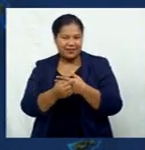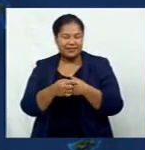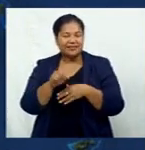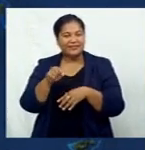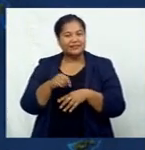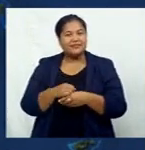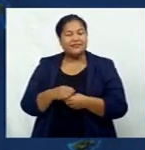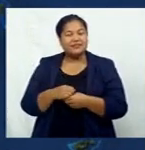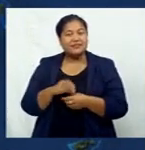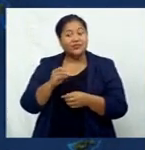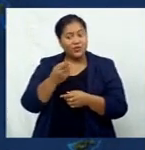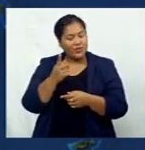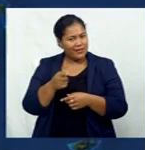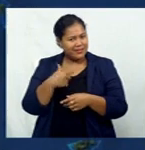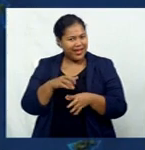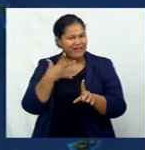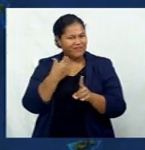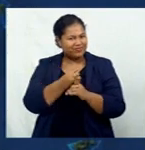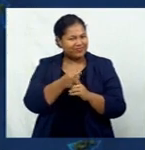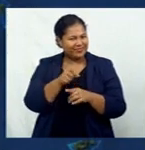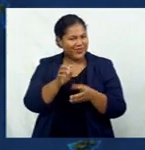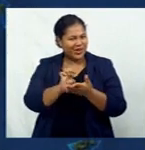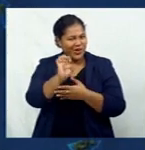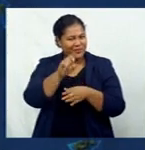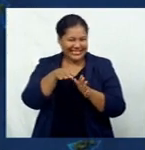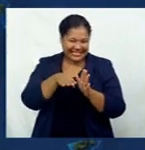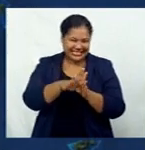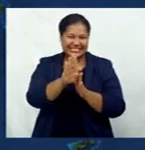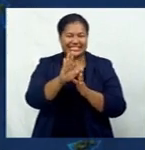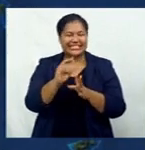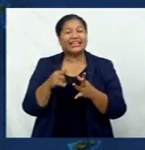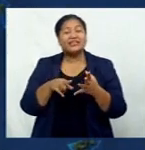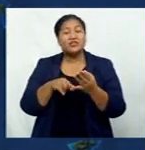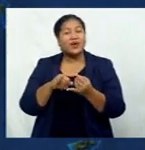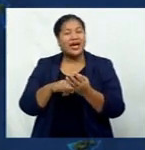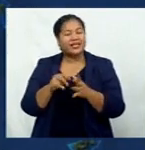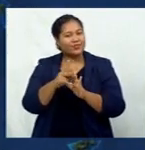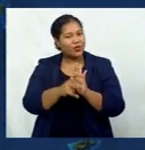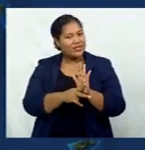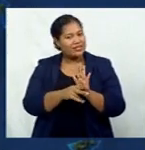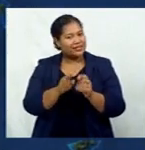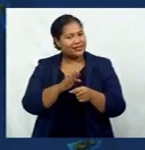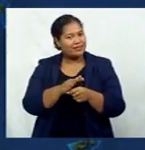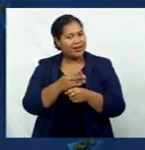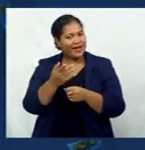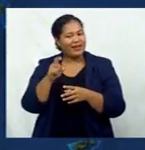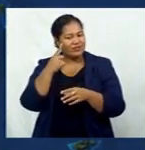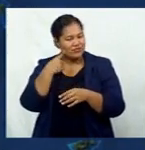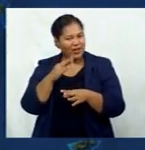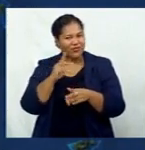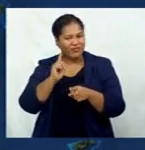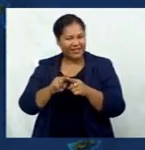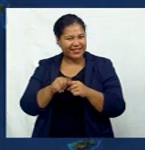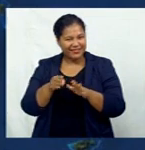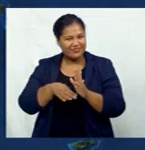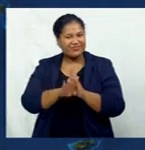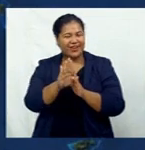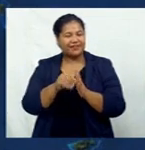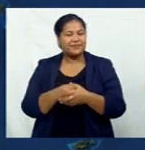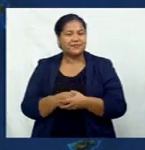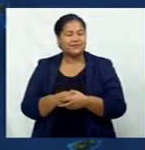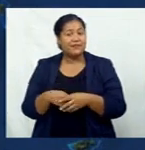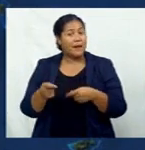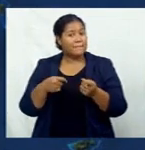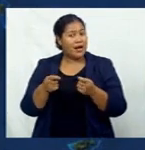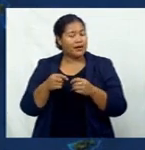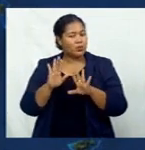its possible effect on the economic recovery, and U.S. policymakers speeding up tapering talks. Market participants are eagerly